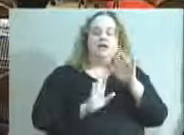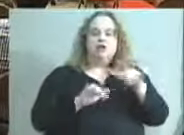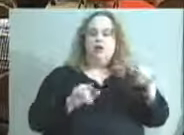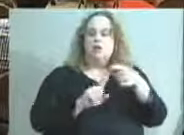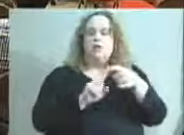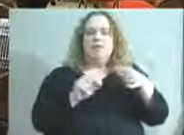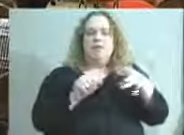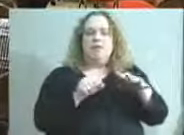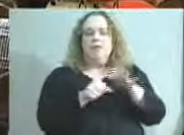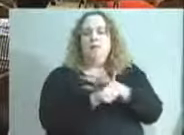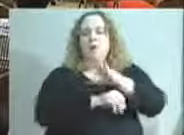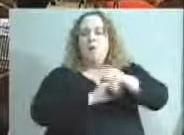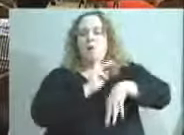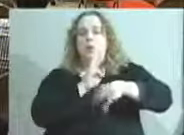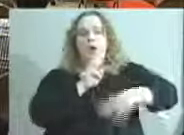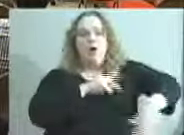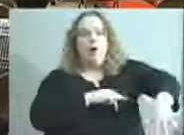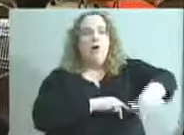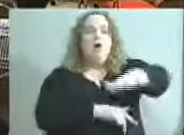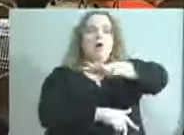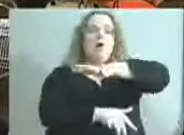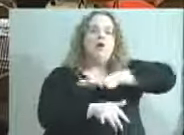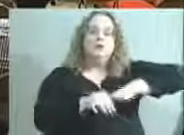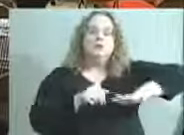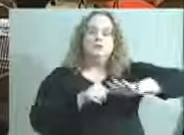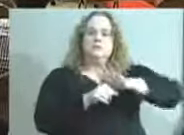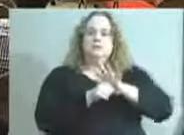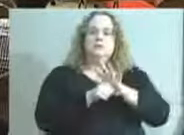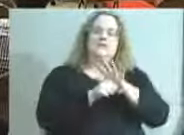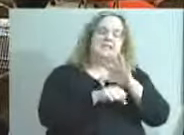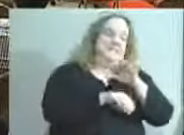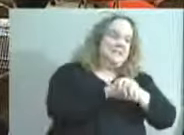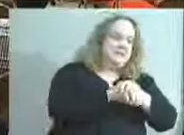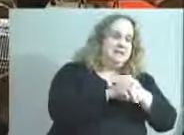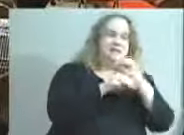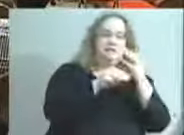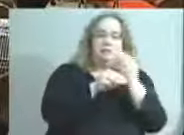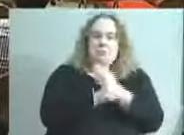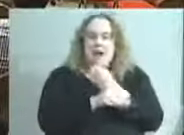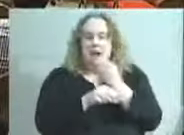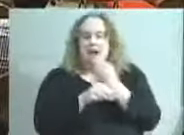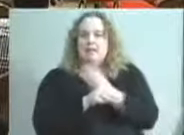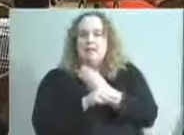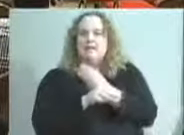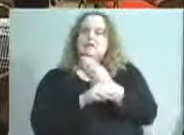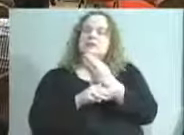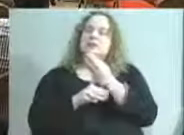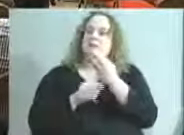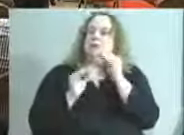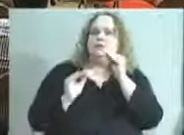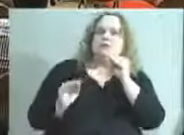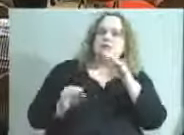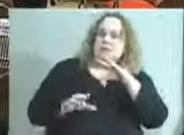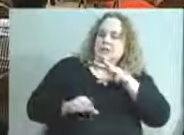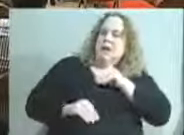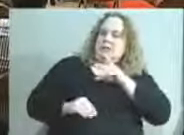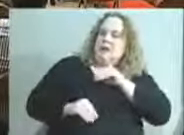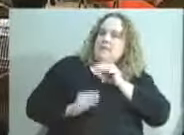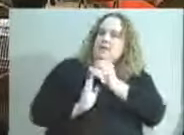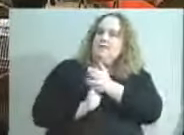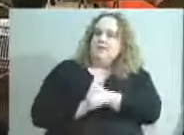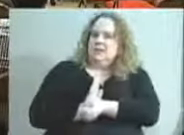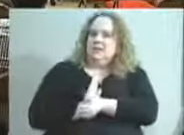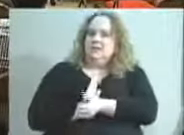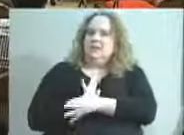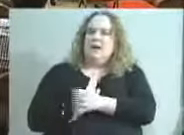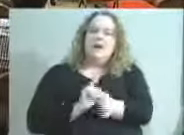English and math and science and social studies, so it was delightful. I also